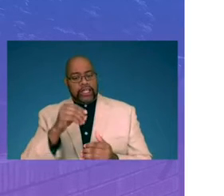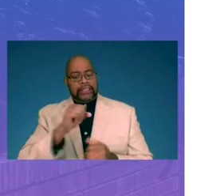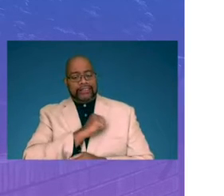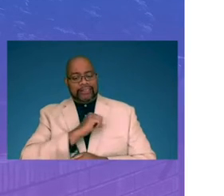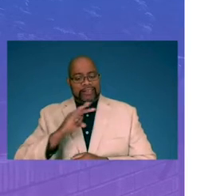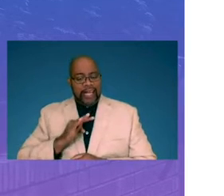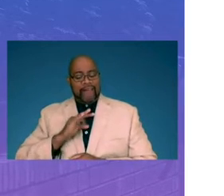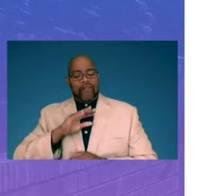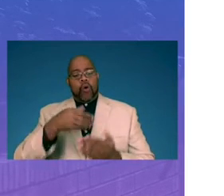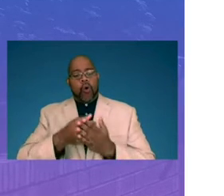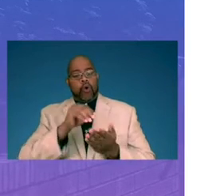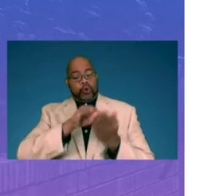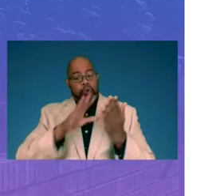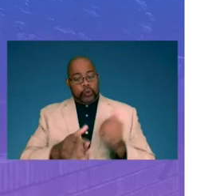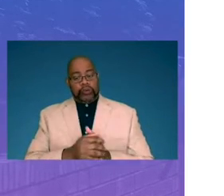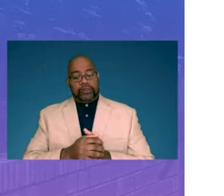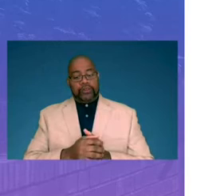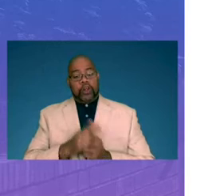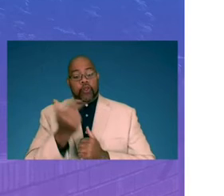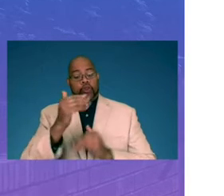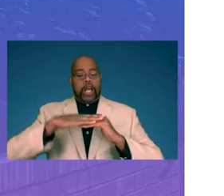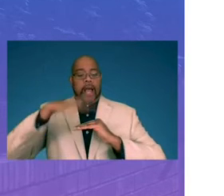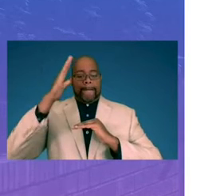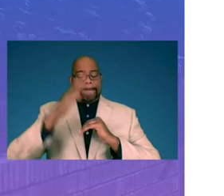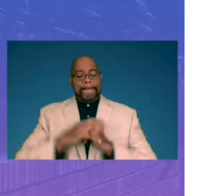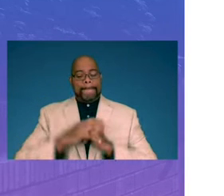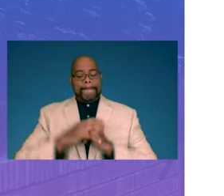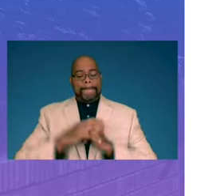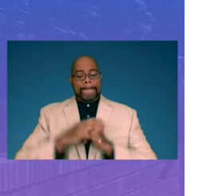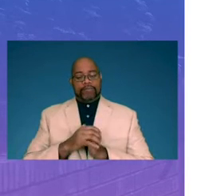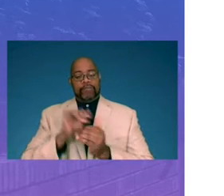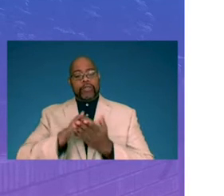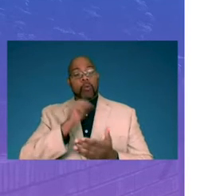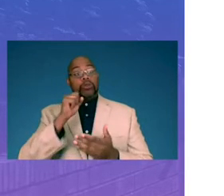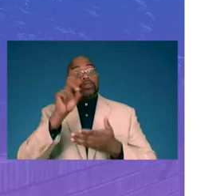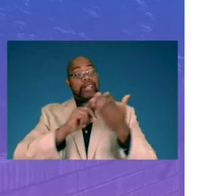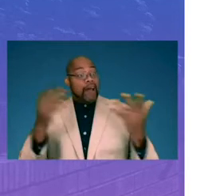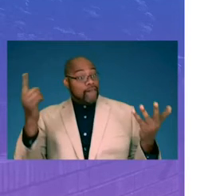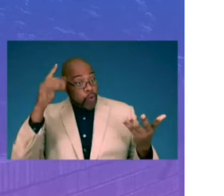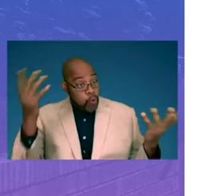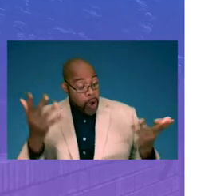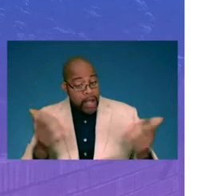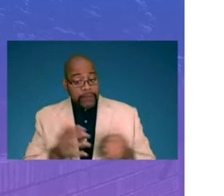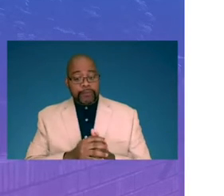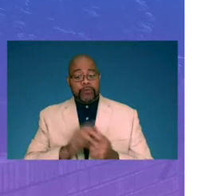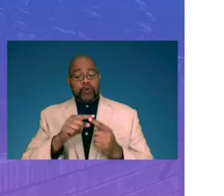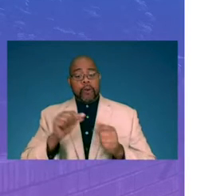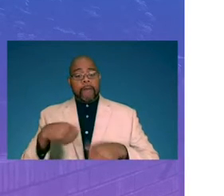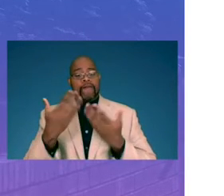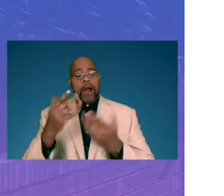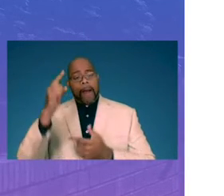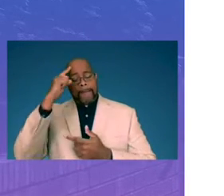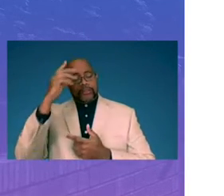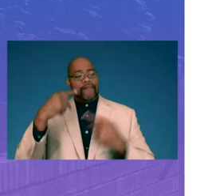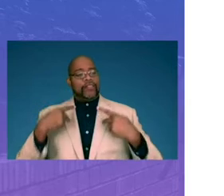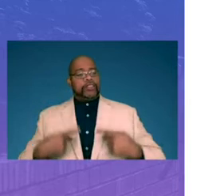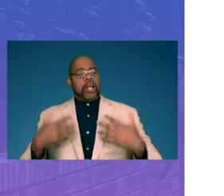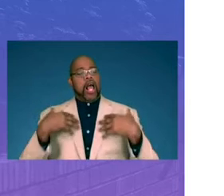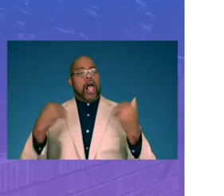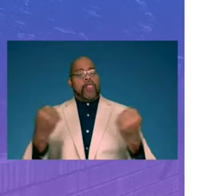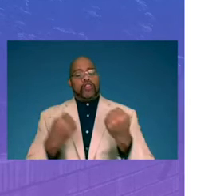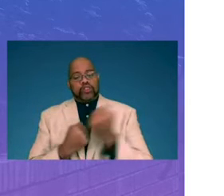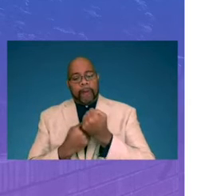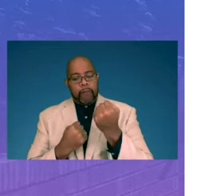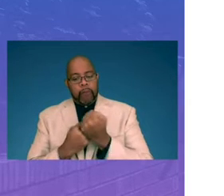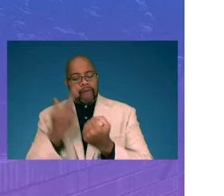and all students 13 and older. This was designed to provide mental and physical health support